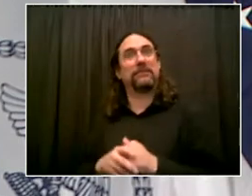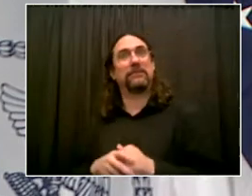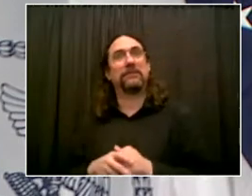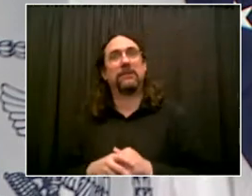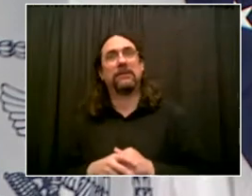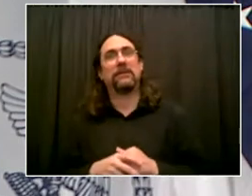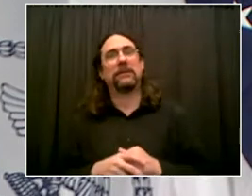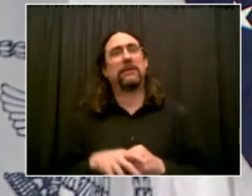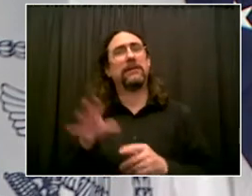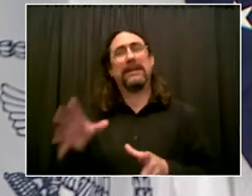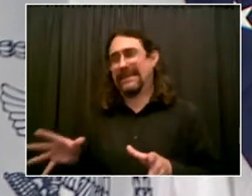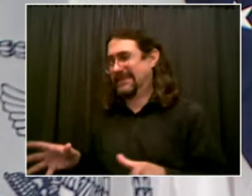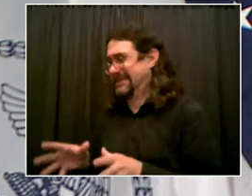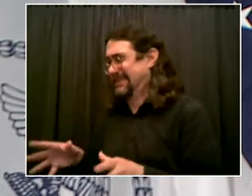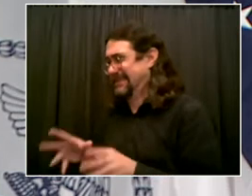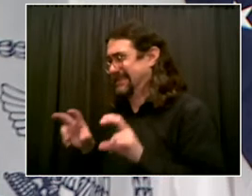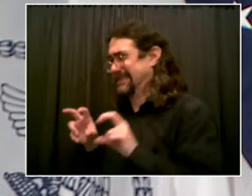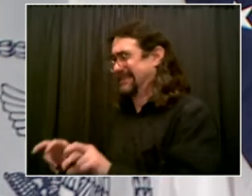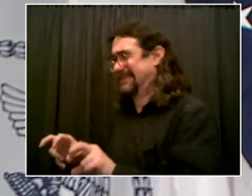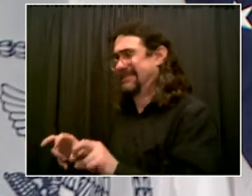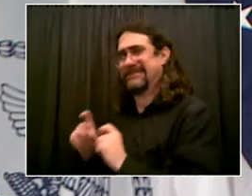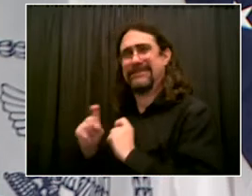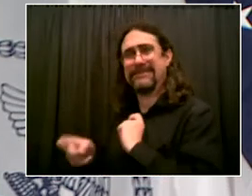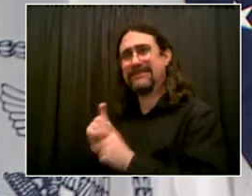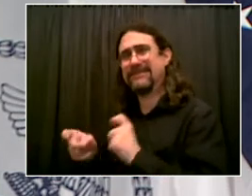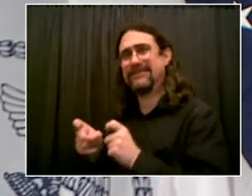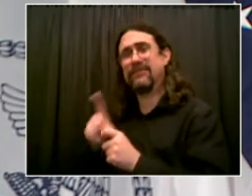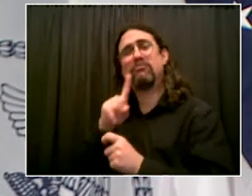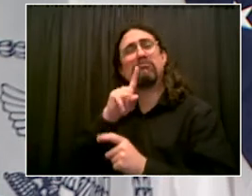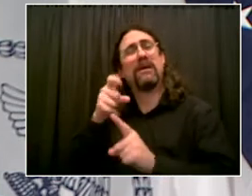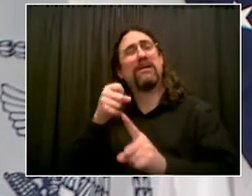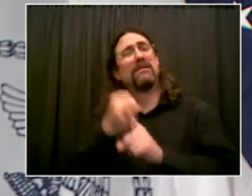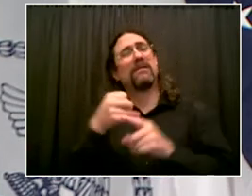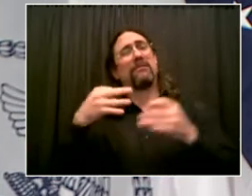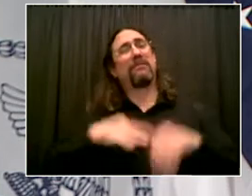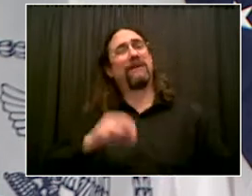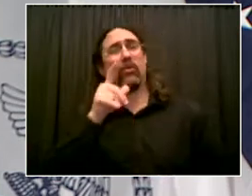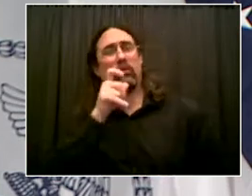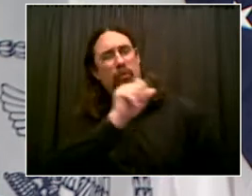uh, it feels like the, the smart thing to do. Go ahead, Abu.